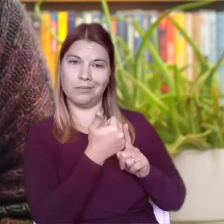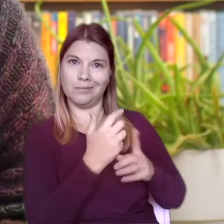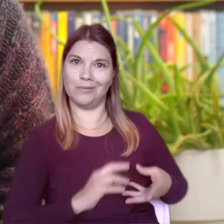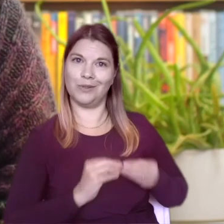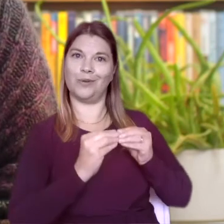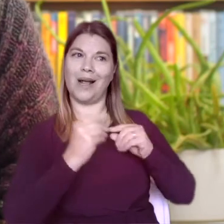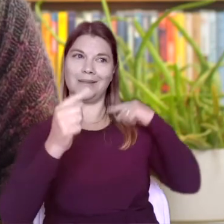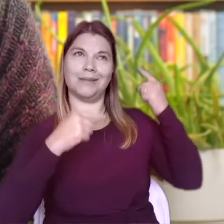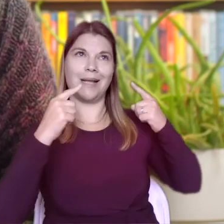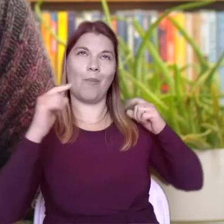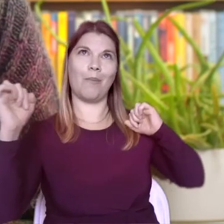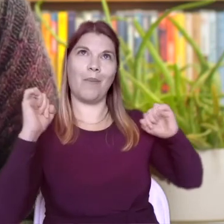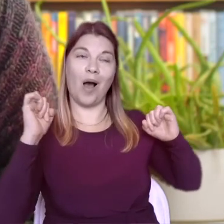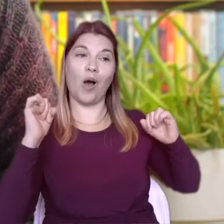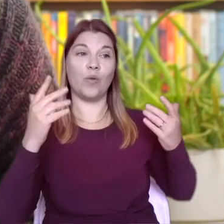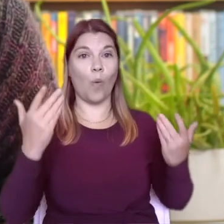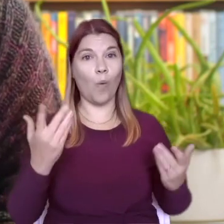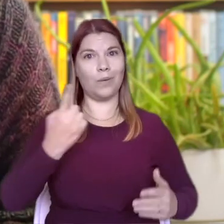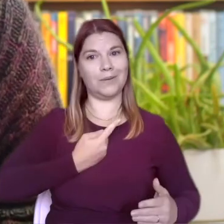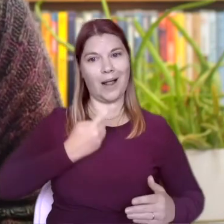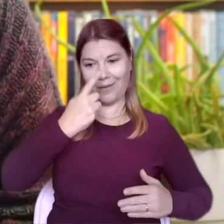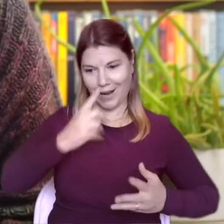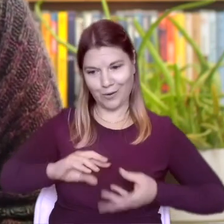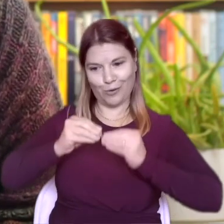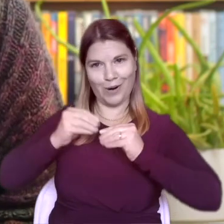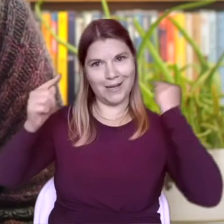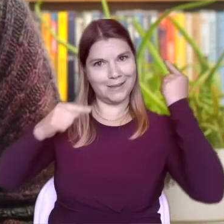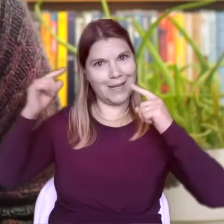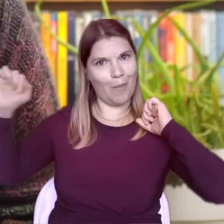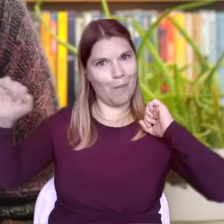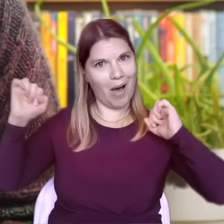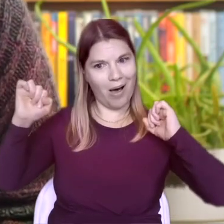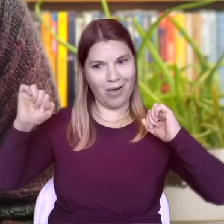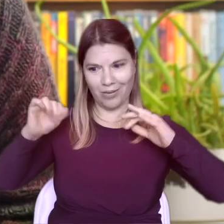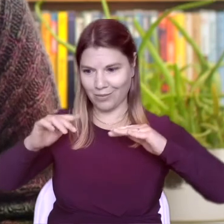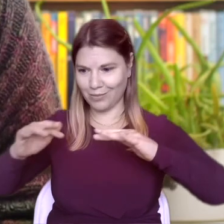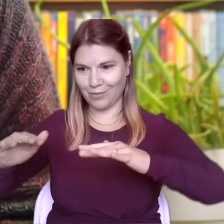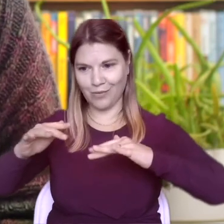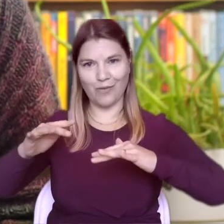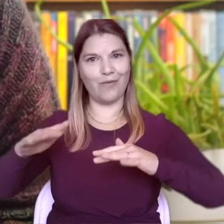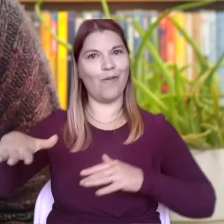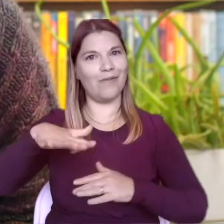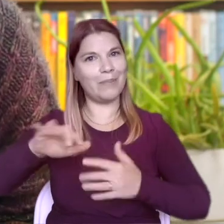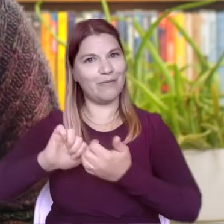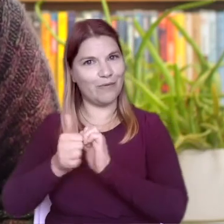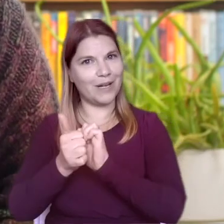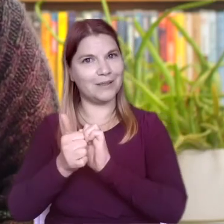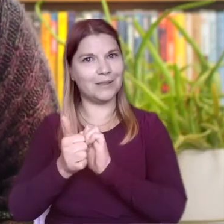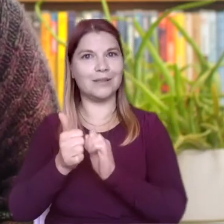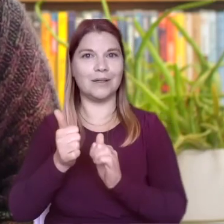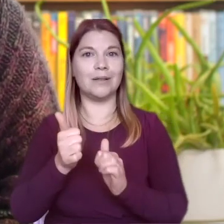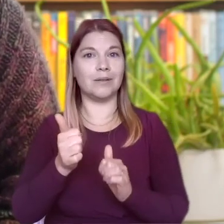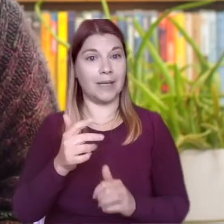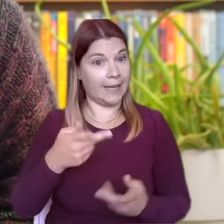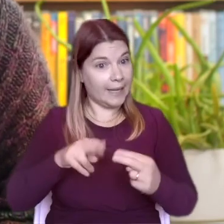family as a gift. If you enjoyed this workshop, why not share it with a friend? I'm sure they would like to relax with the soft